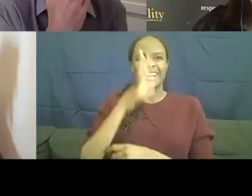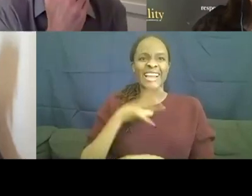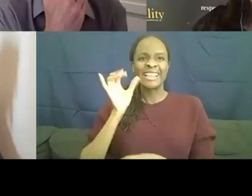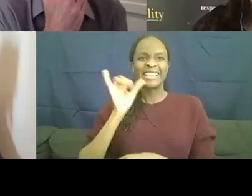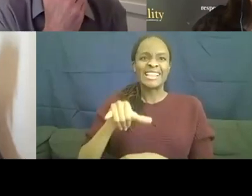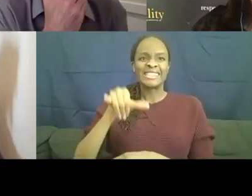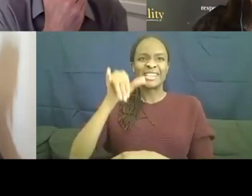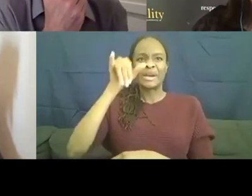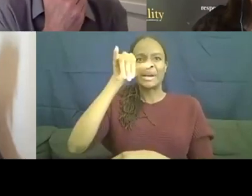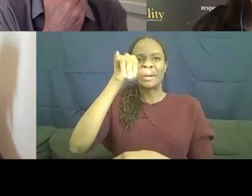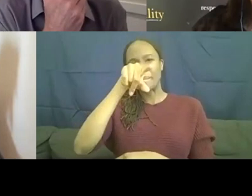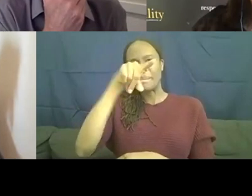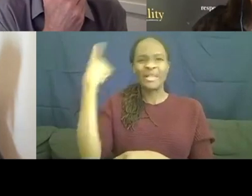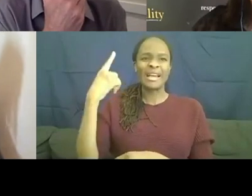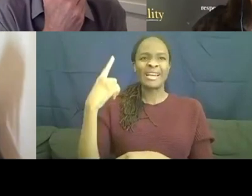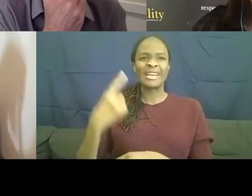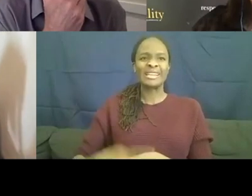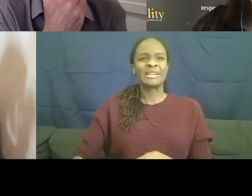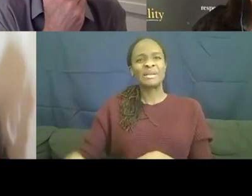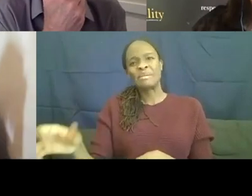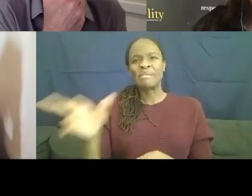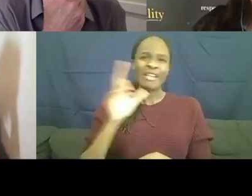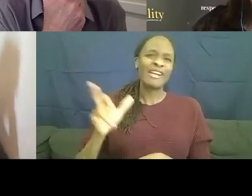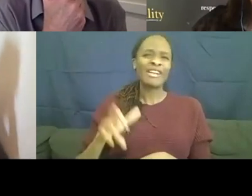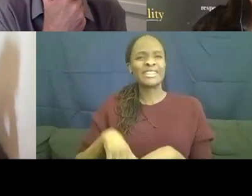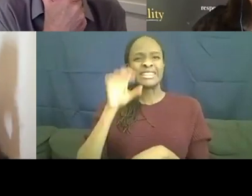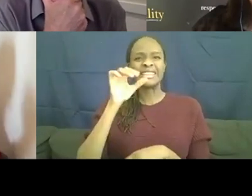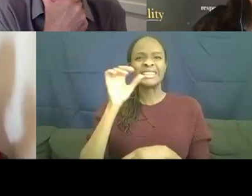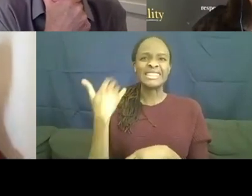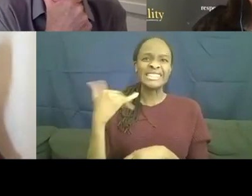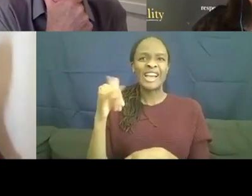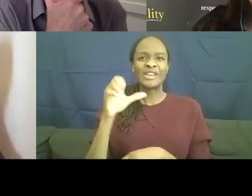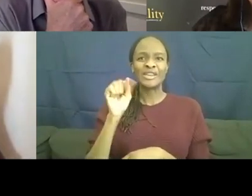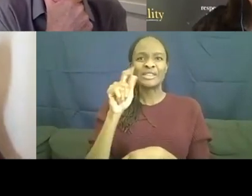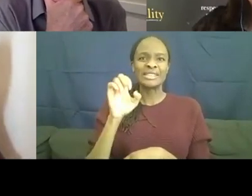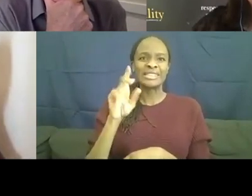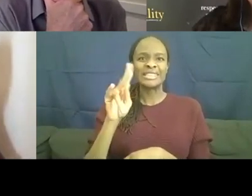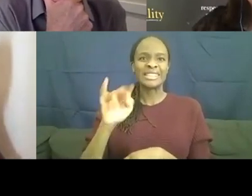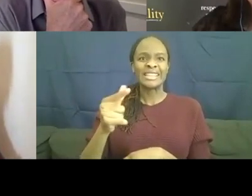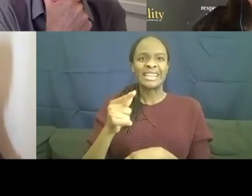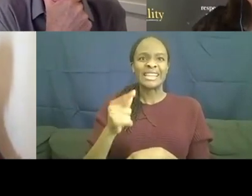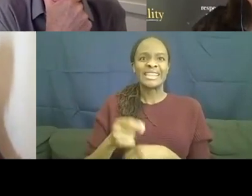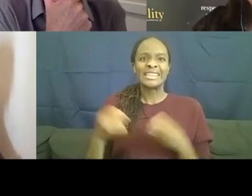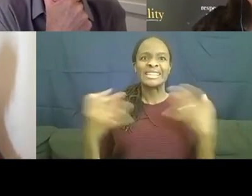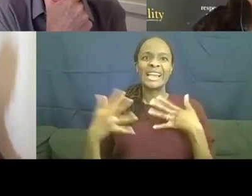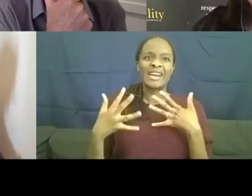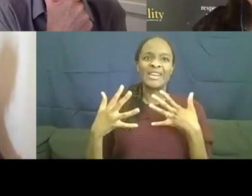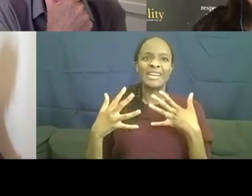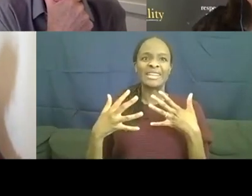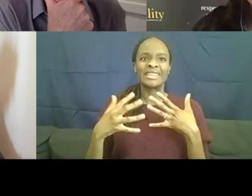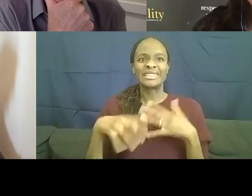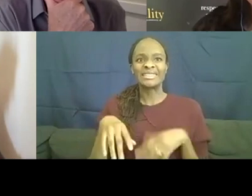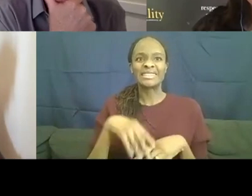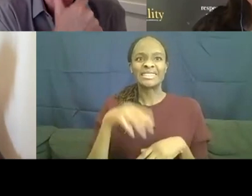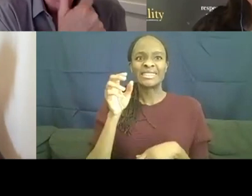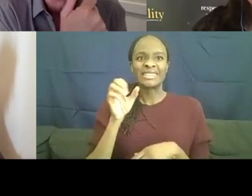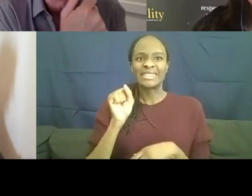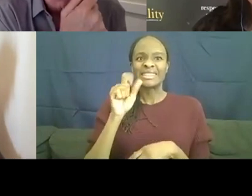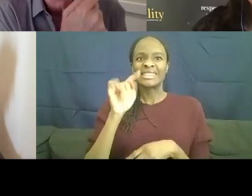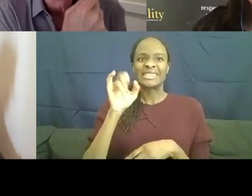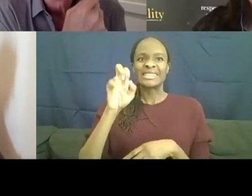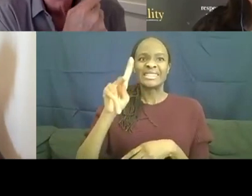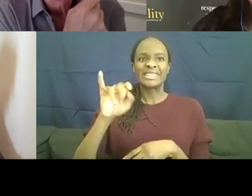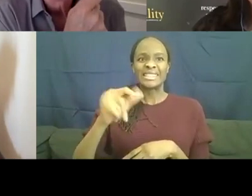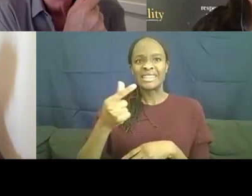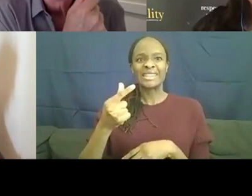motherfucking yellow stinking coward. okay. Yellow stinking coward. The